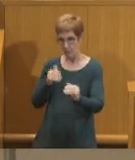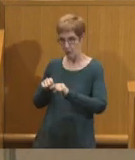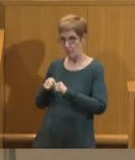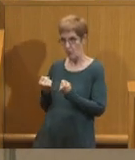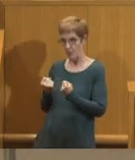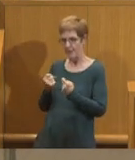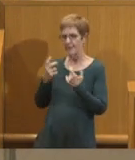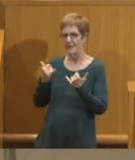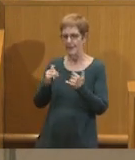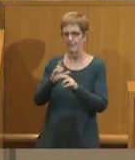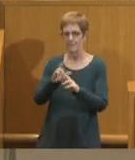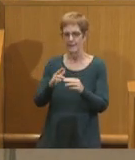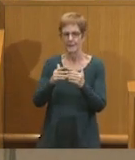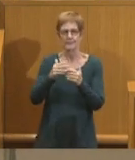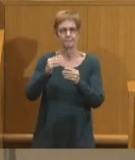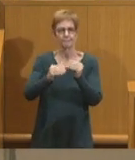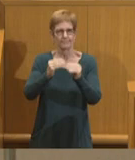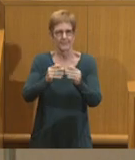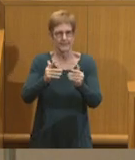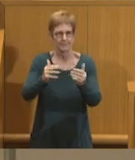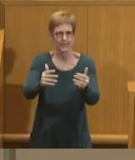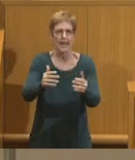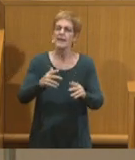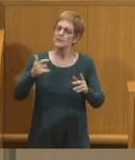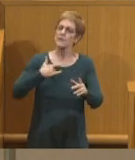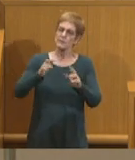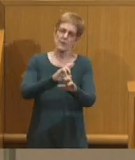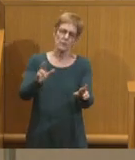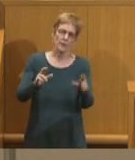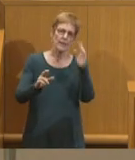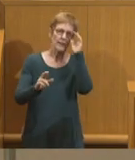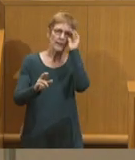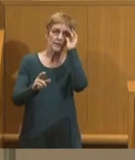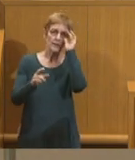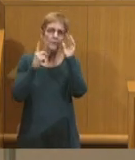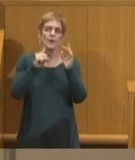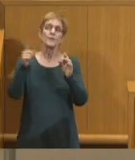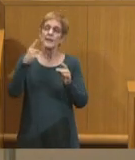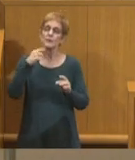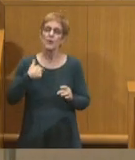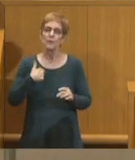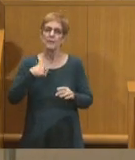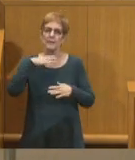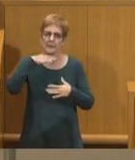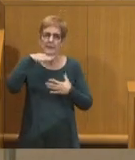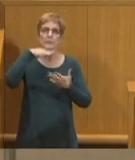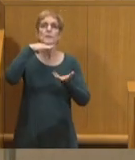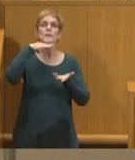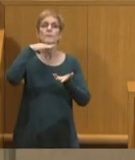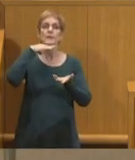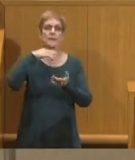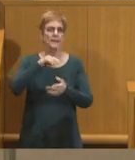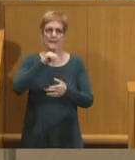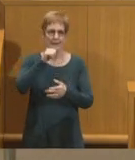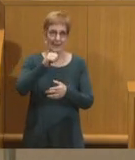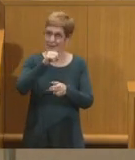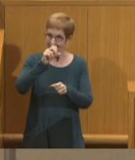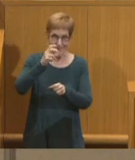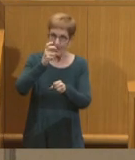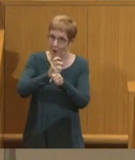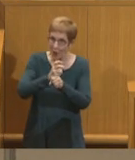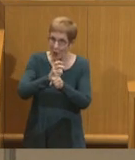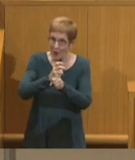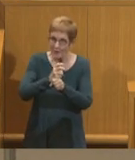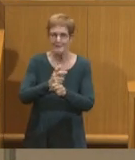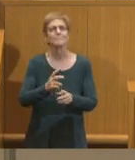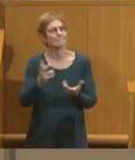as I met somebody today just as I was I was getting ready for they they told me to keep my head up because if it ain't hard it ain't